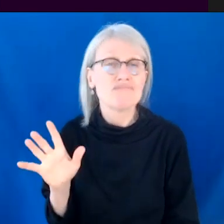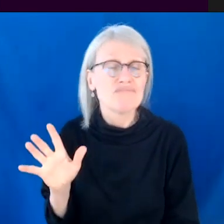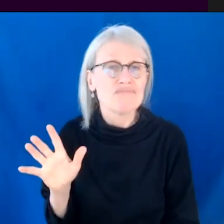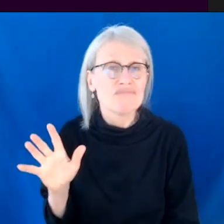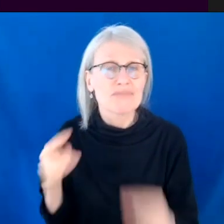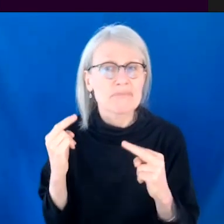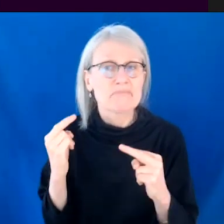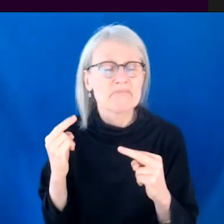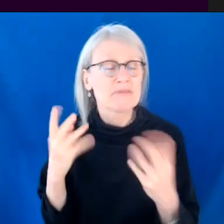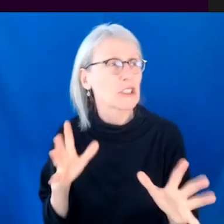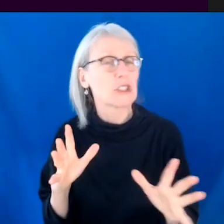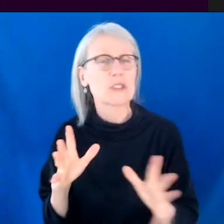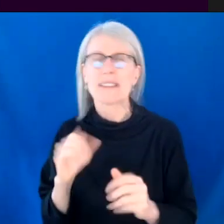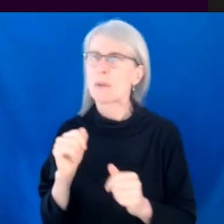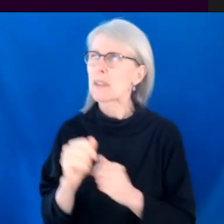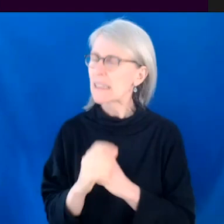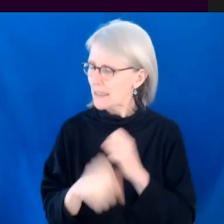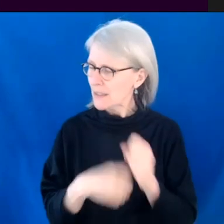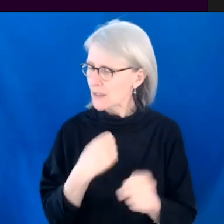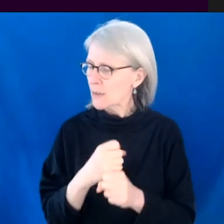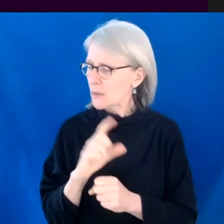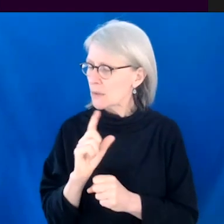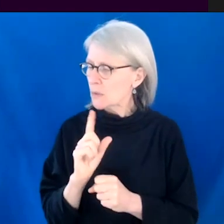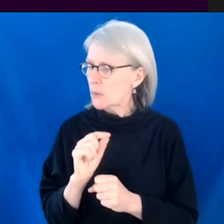this time, this was 20, that was 2014.